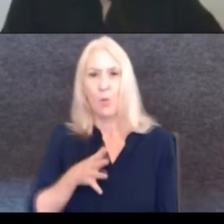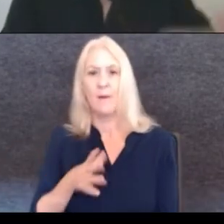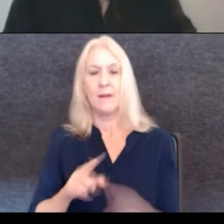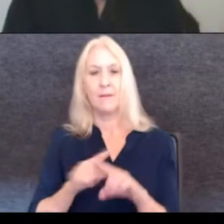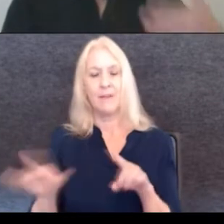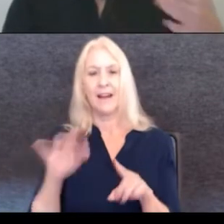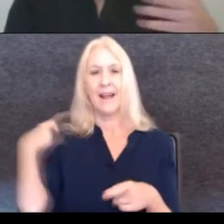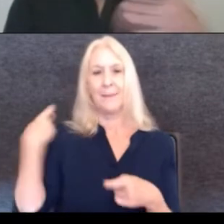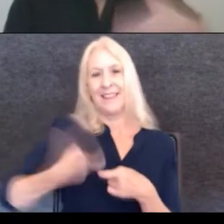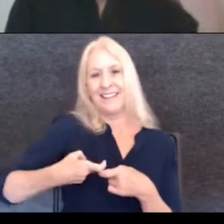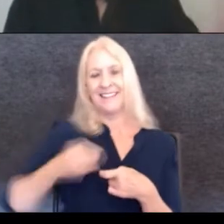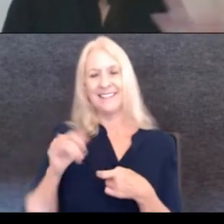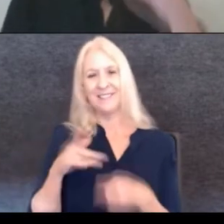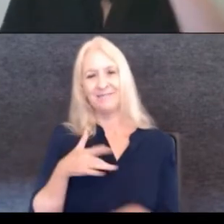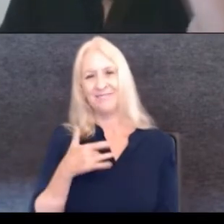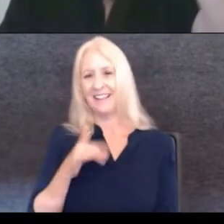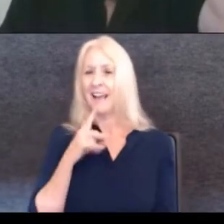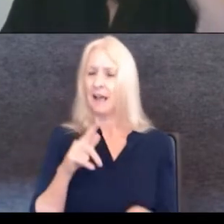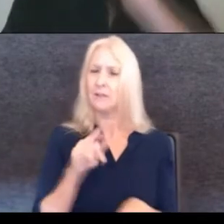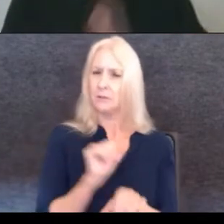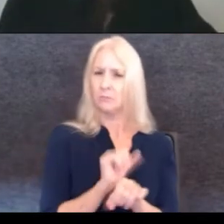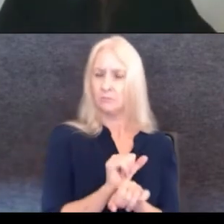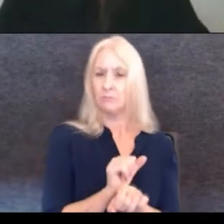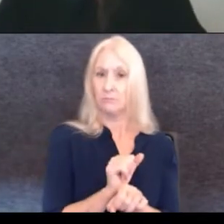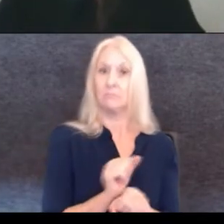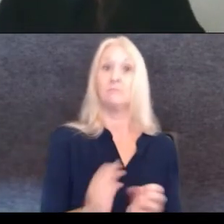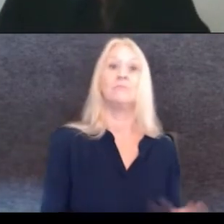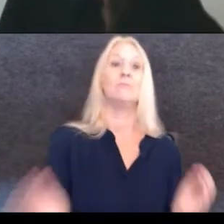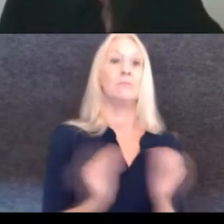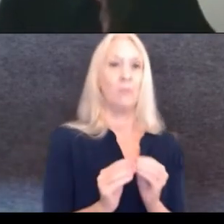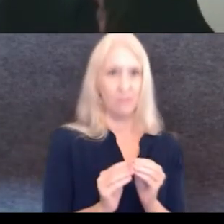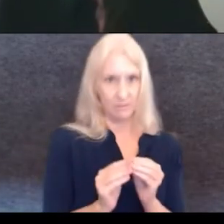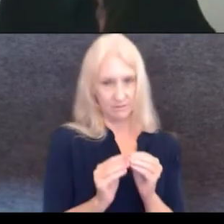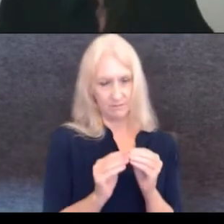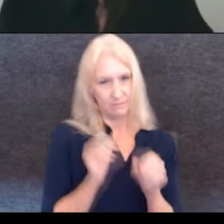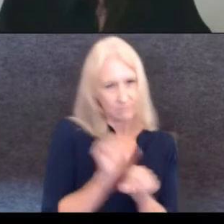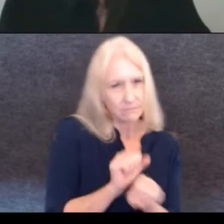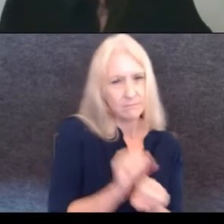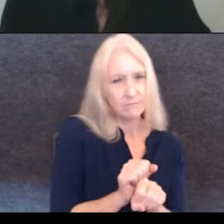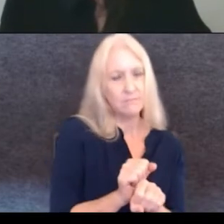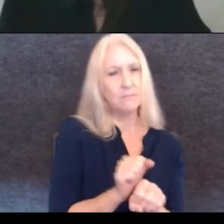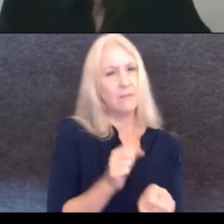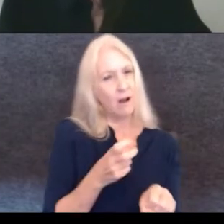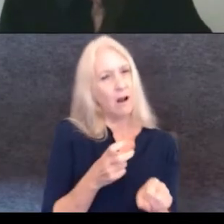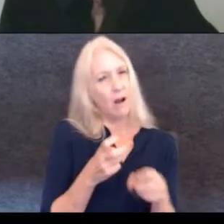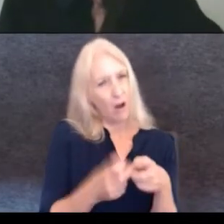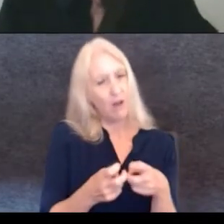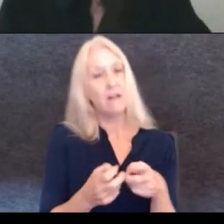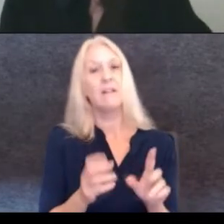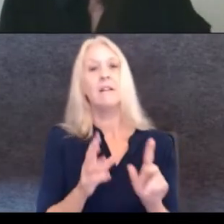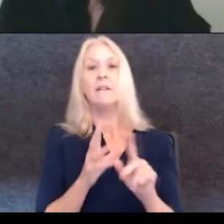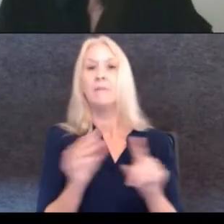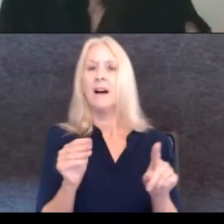Latina. So I have to work even harder. But at the same time, it was easy for me to,